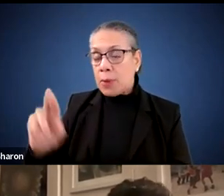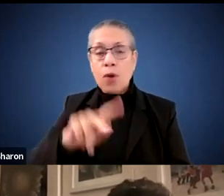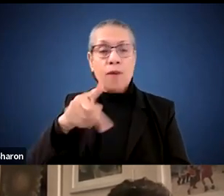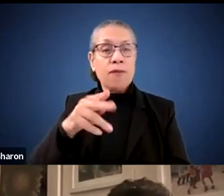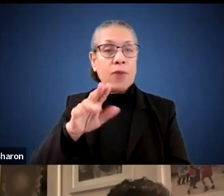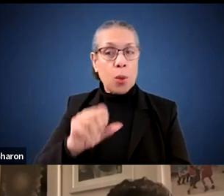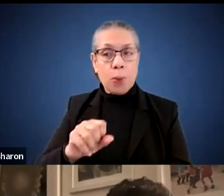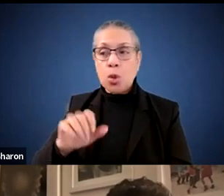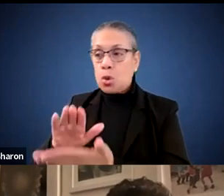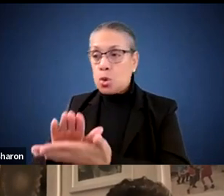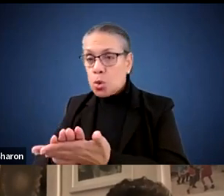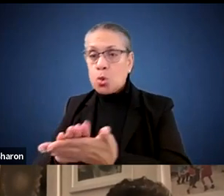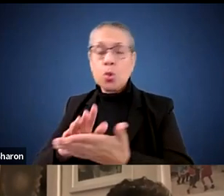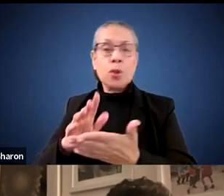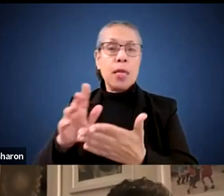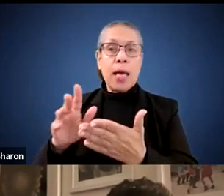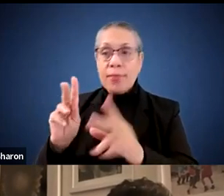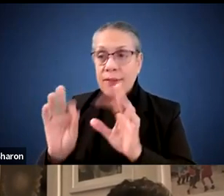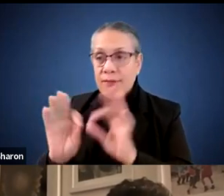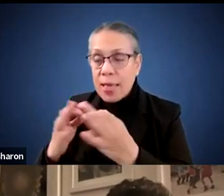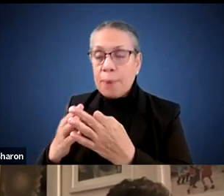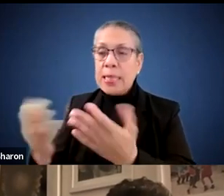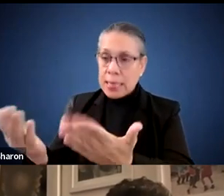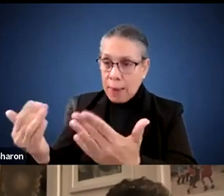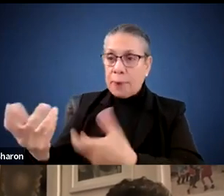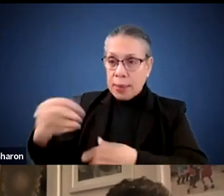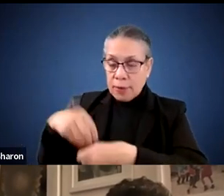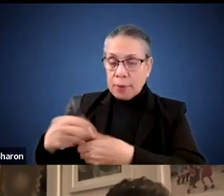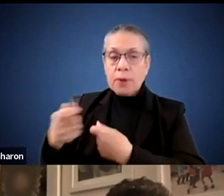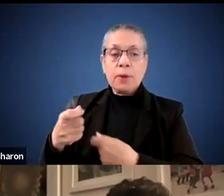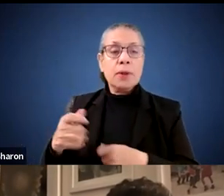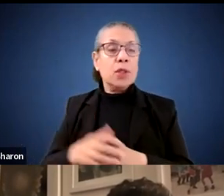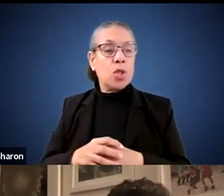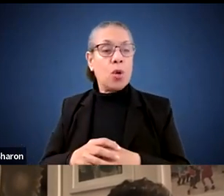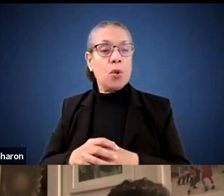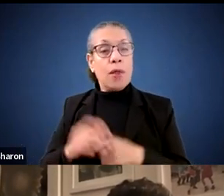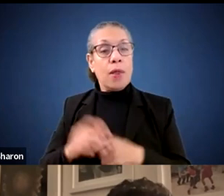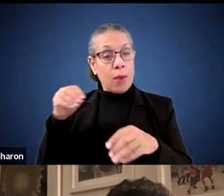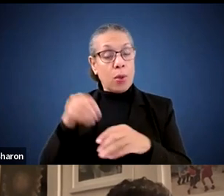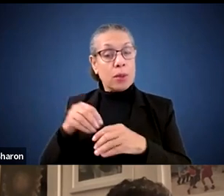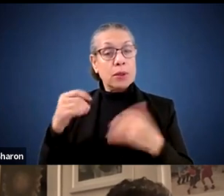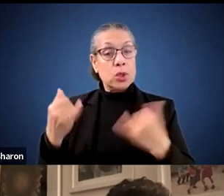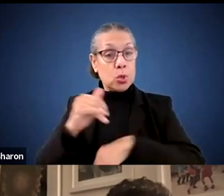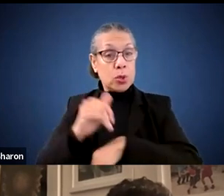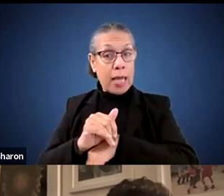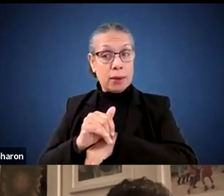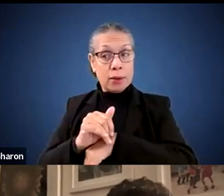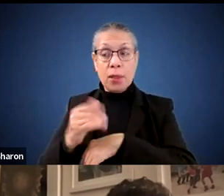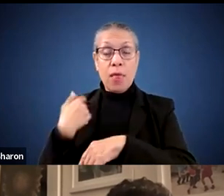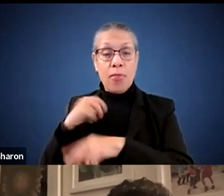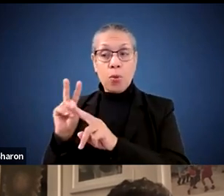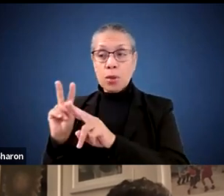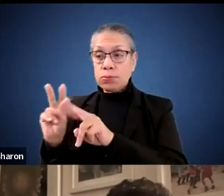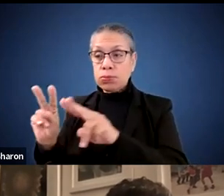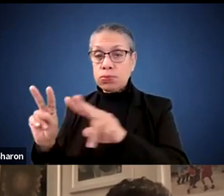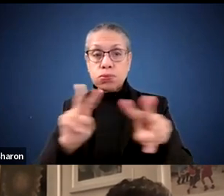leaders and school leaders into the process. In fact, they were walking the Irving Building earlier tonight with representatives of both